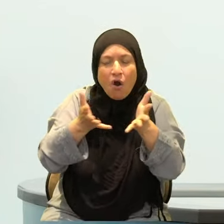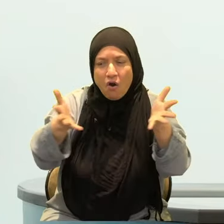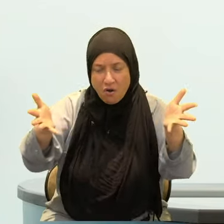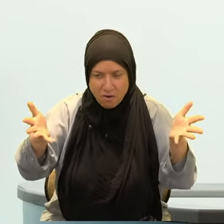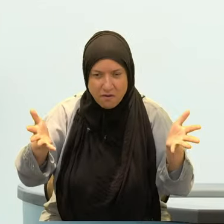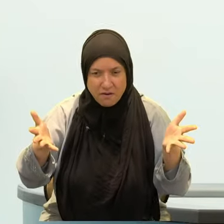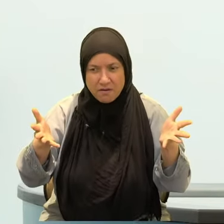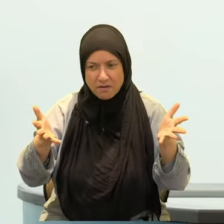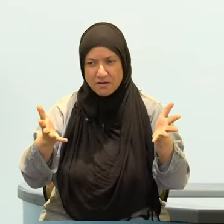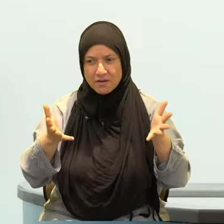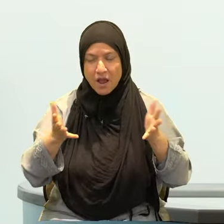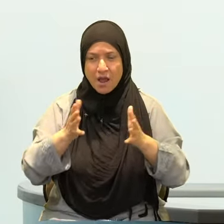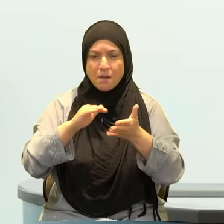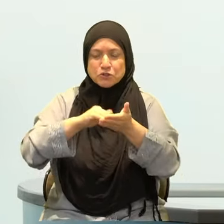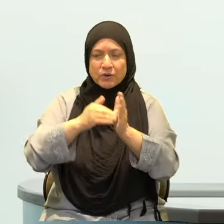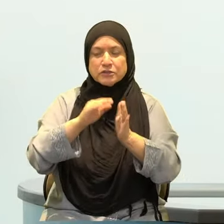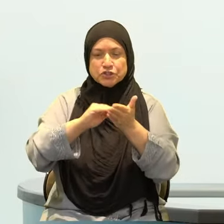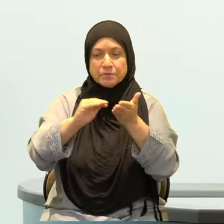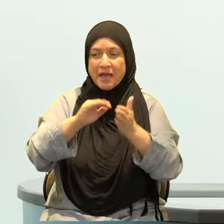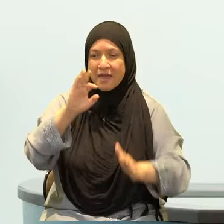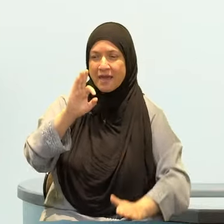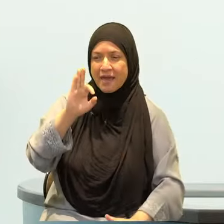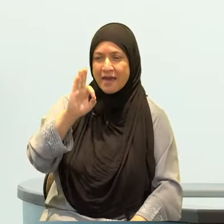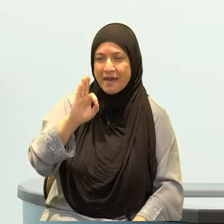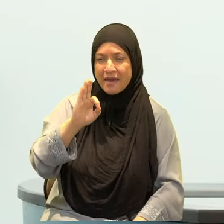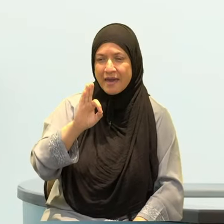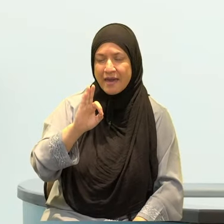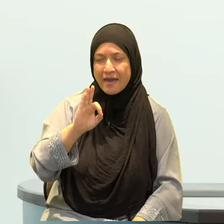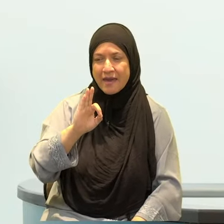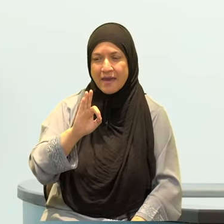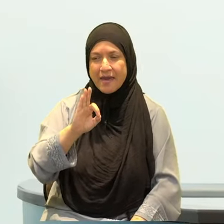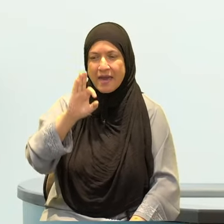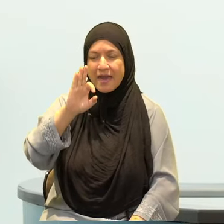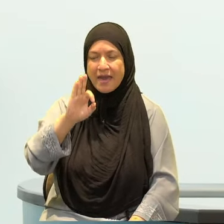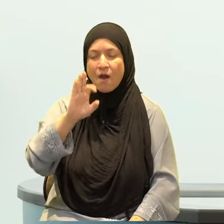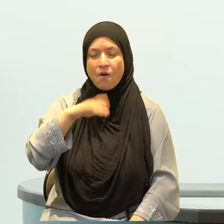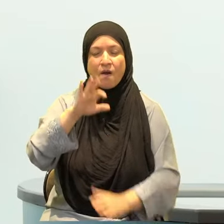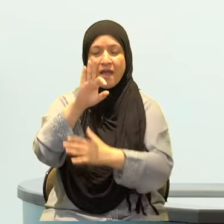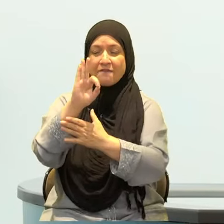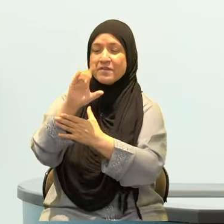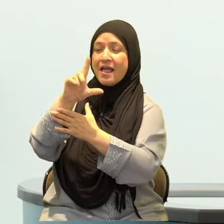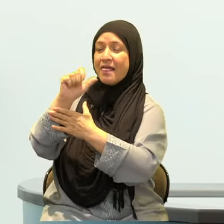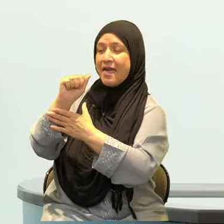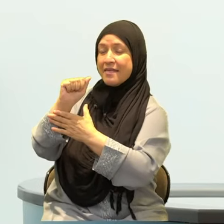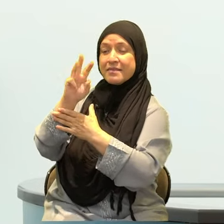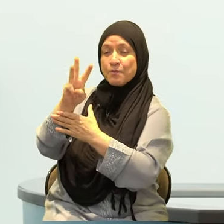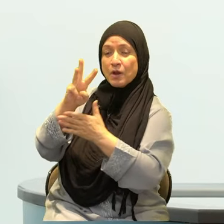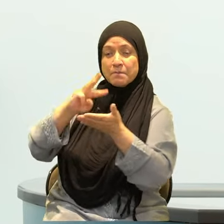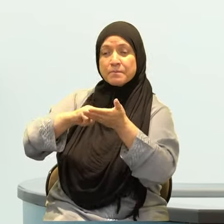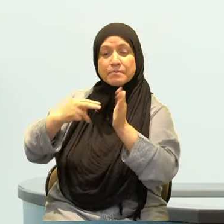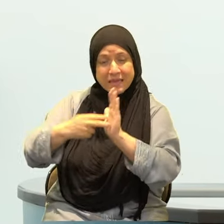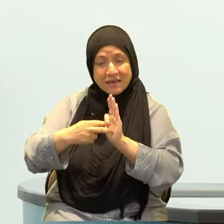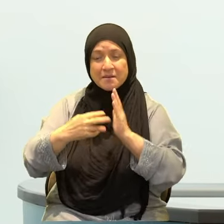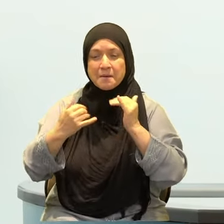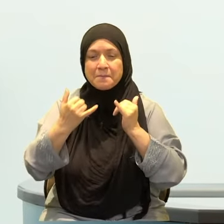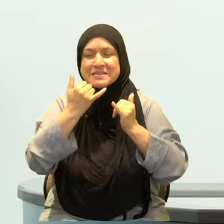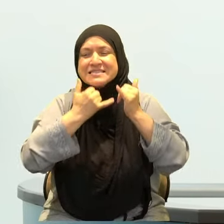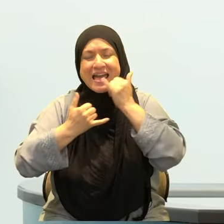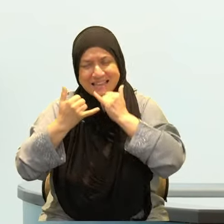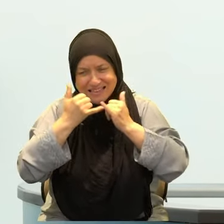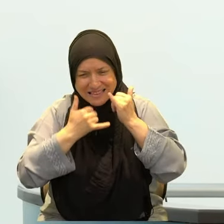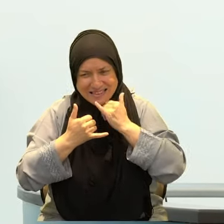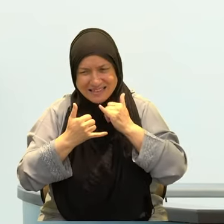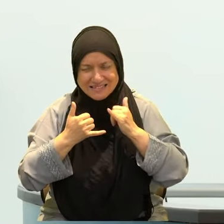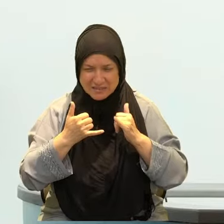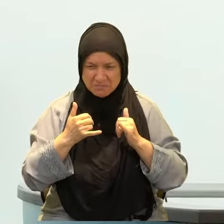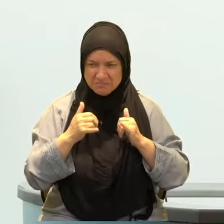category in the faith category here is how I'm going to tackle this character flaw especially in Ramadan